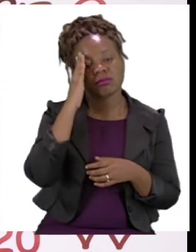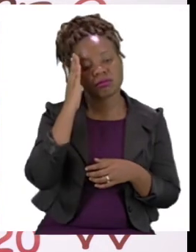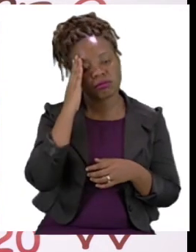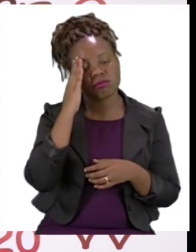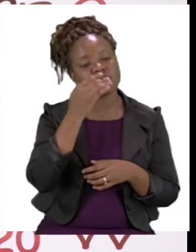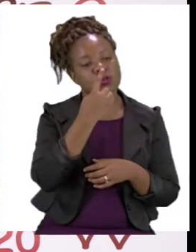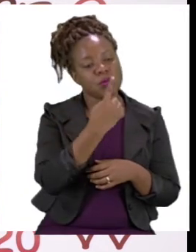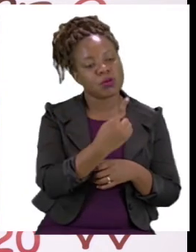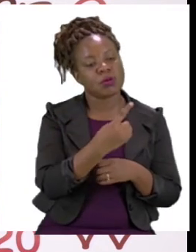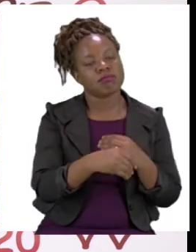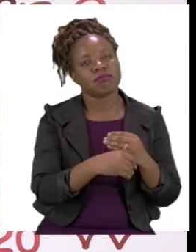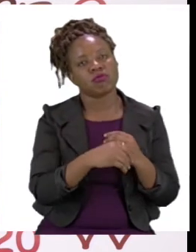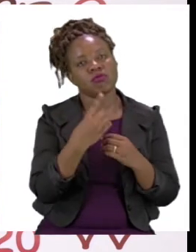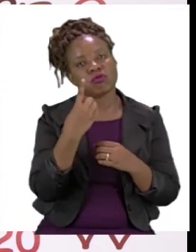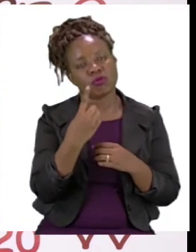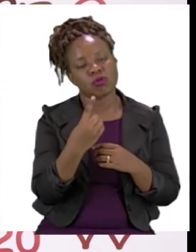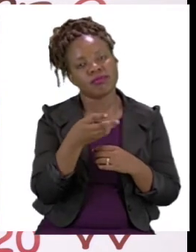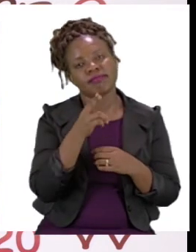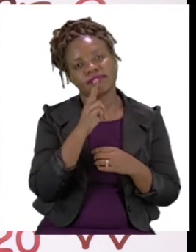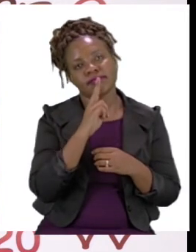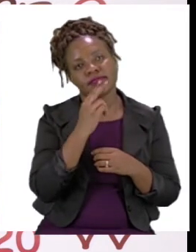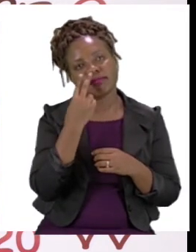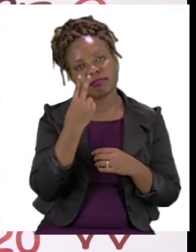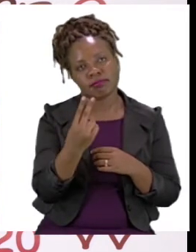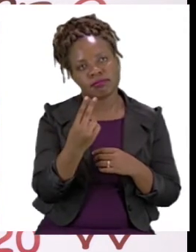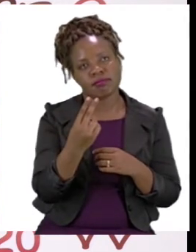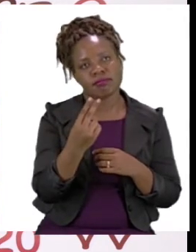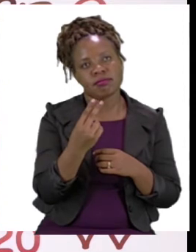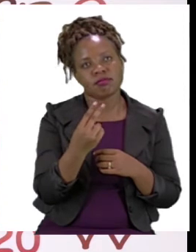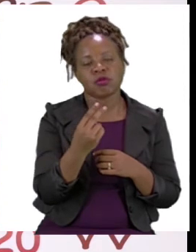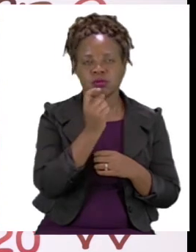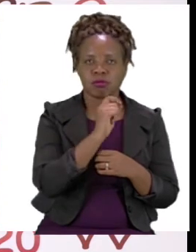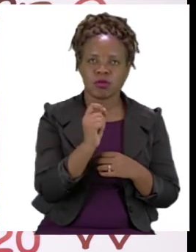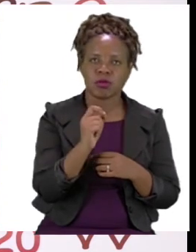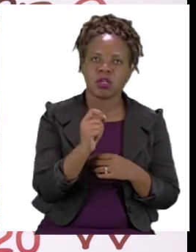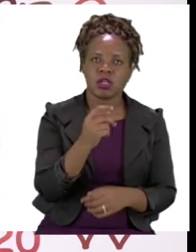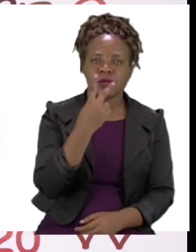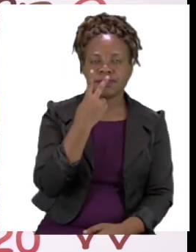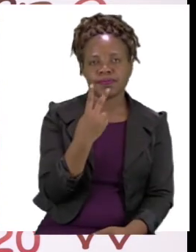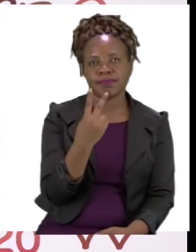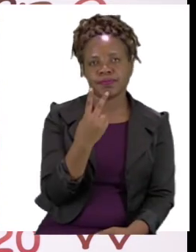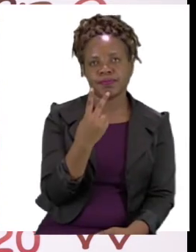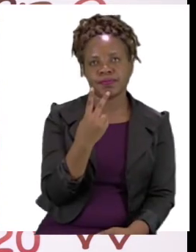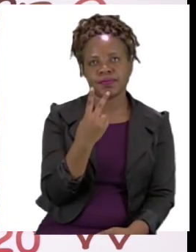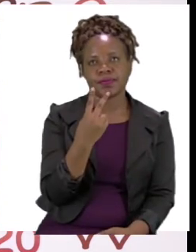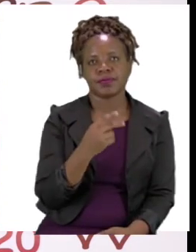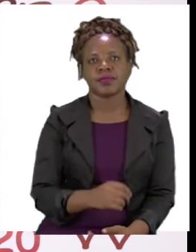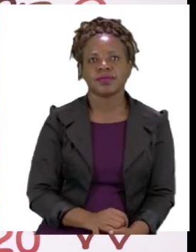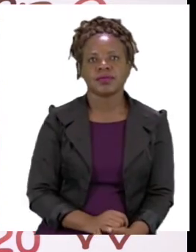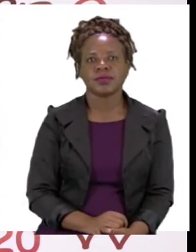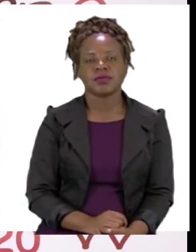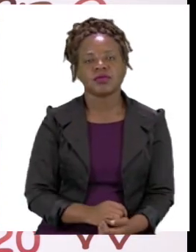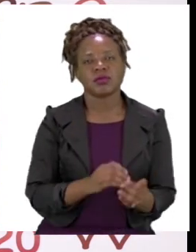2. So we can write our 2 here. But then now we need to